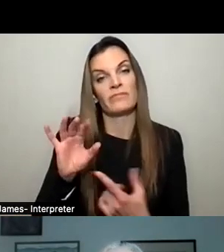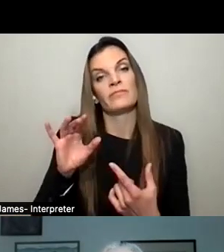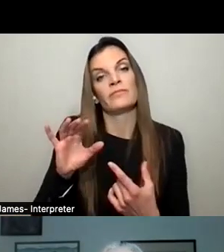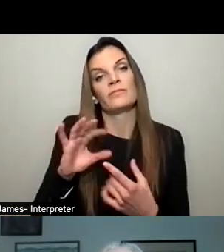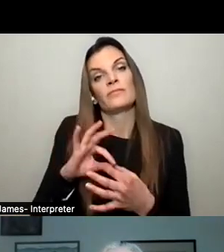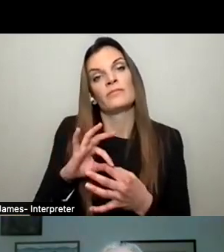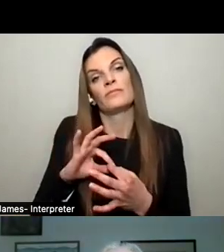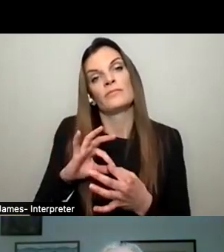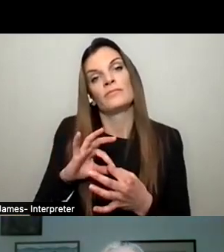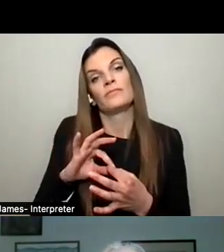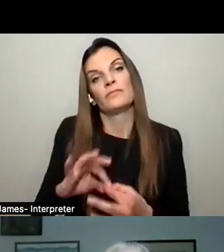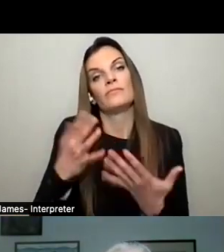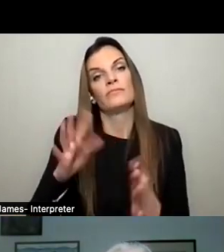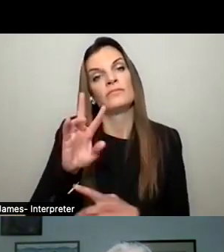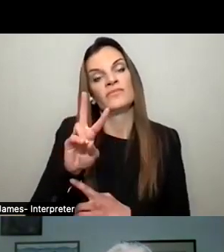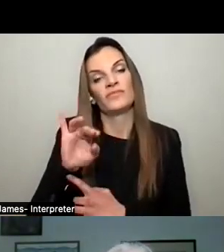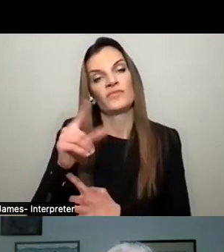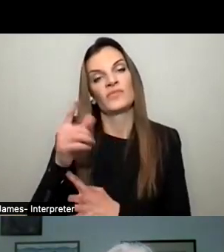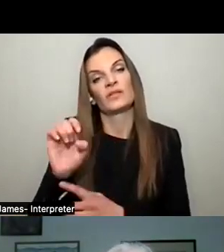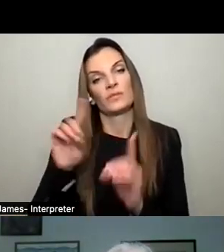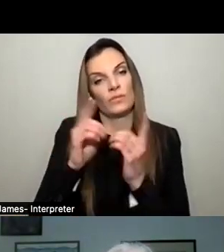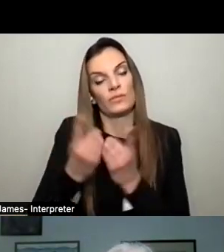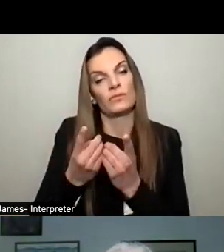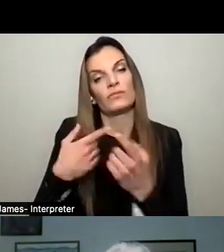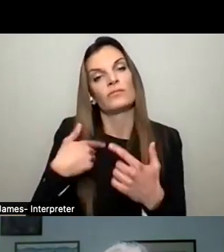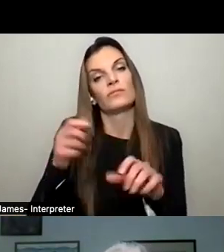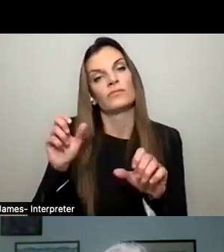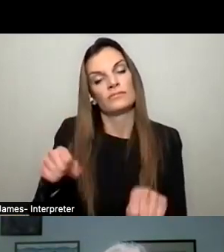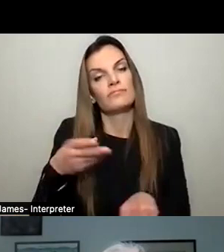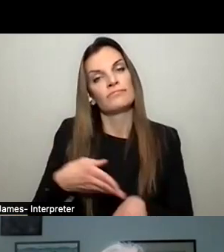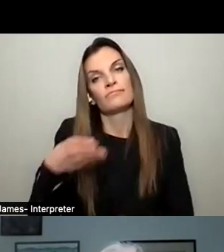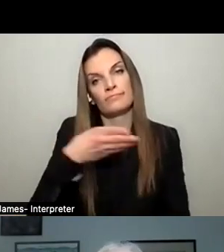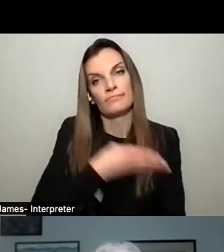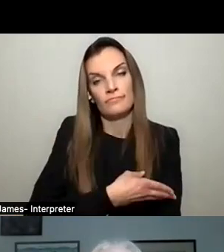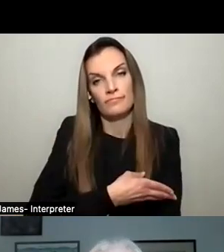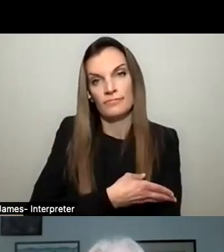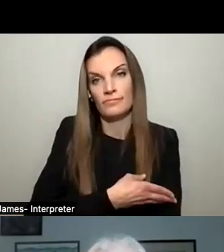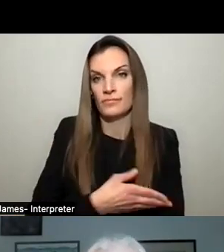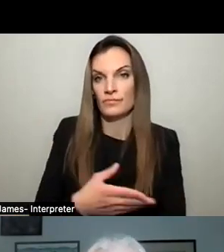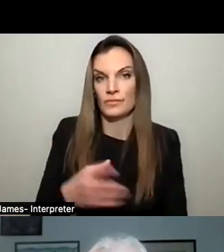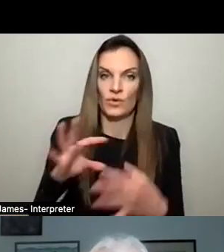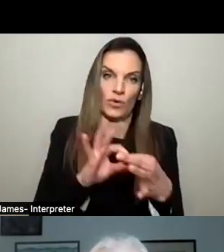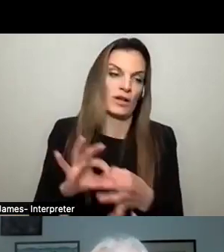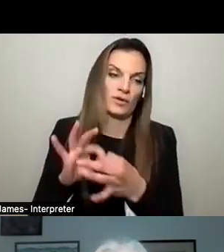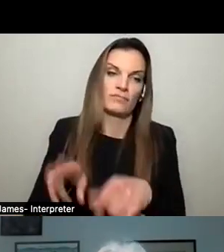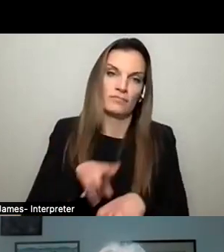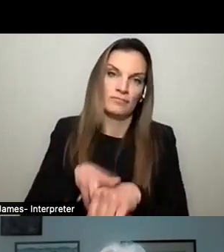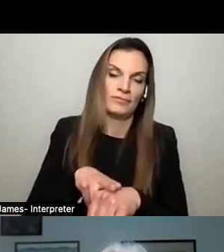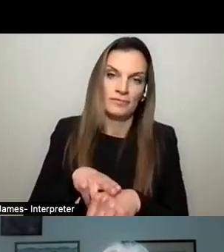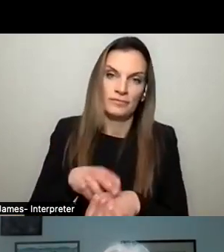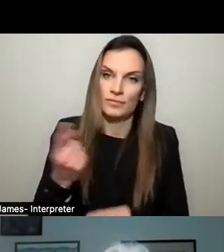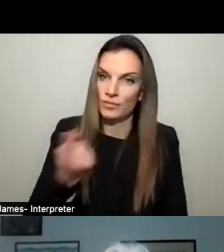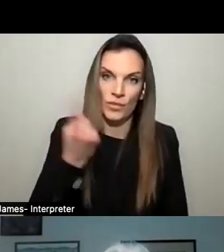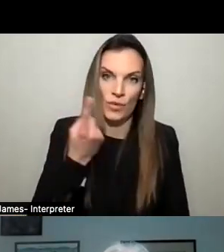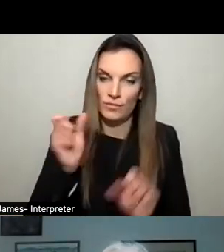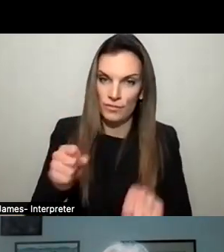um, departments already. Um, and of course we could always have better, um, coordination with everything that we do. There's always